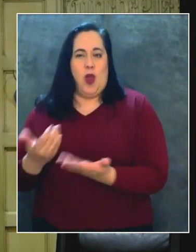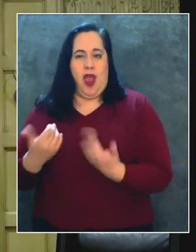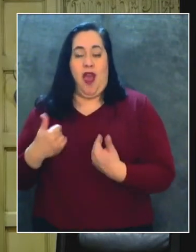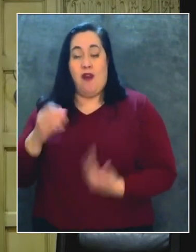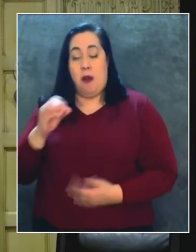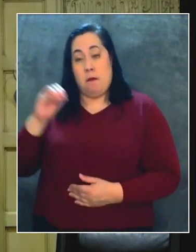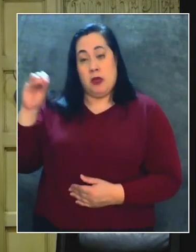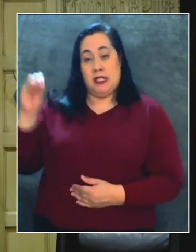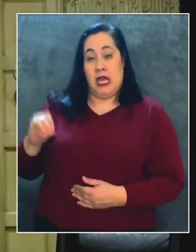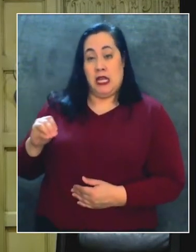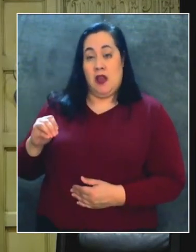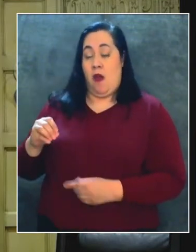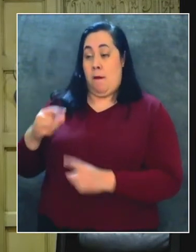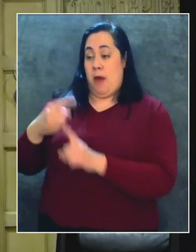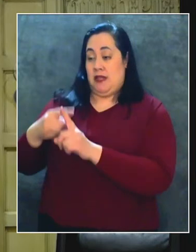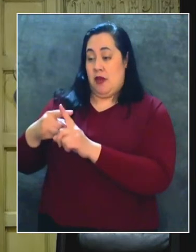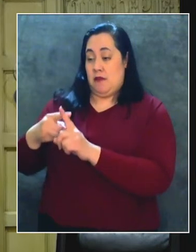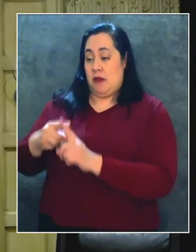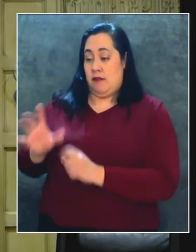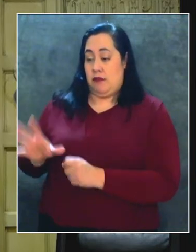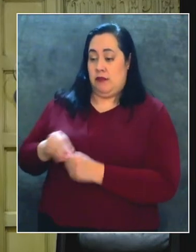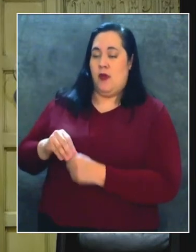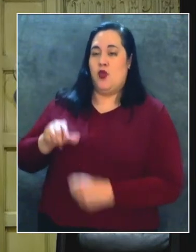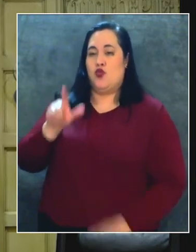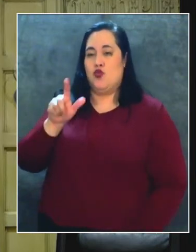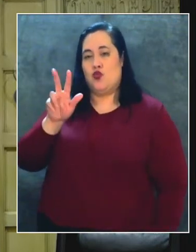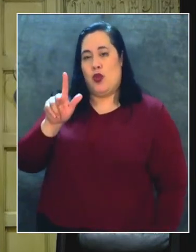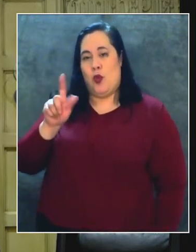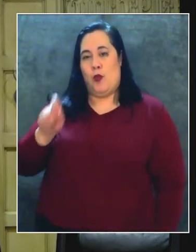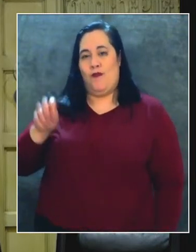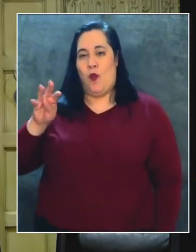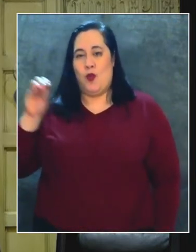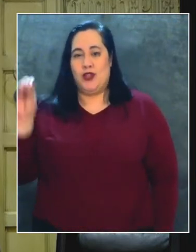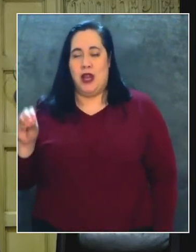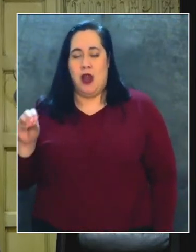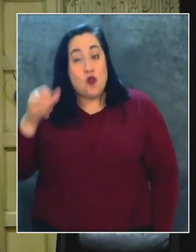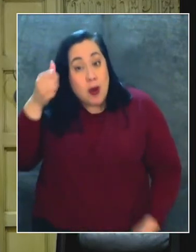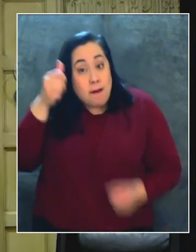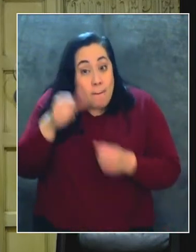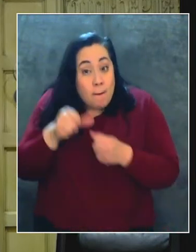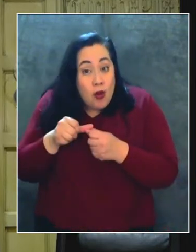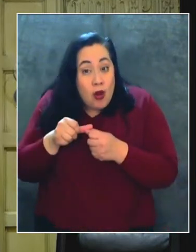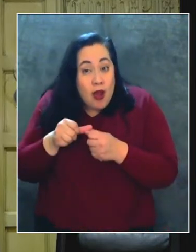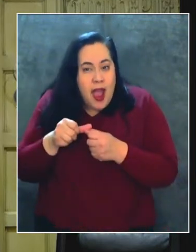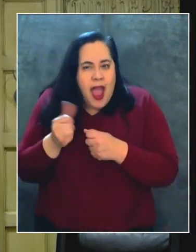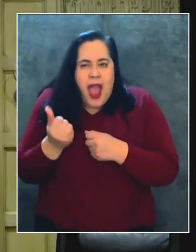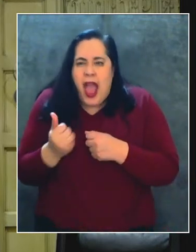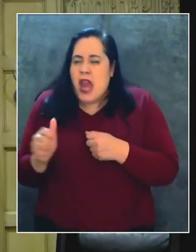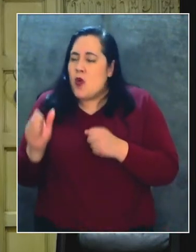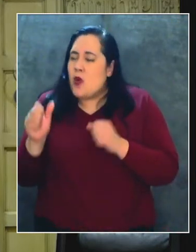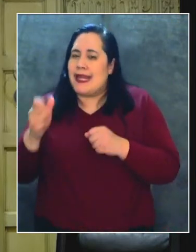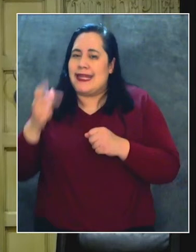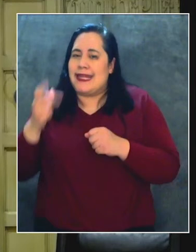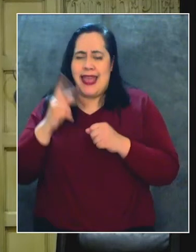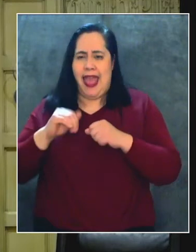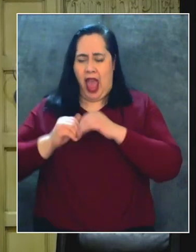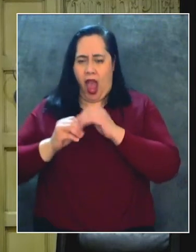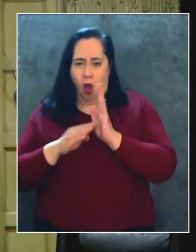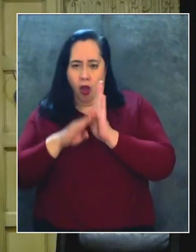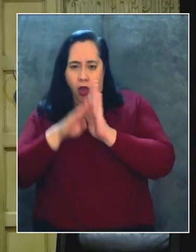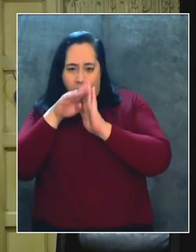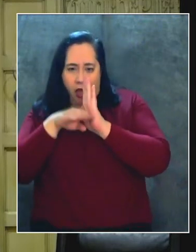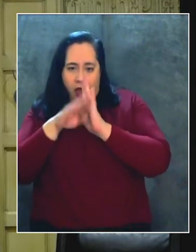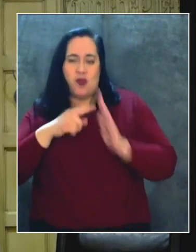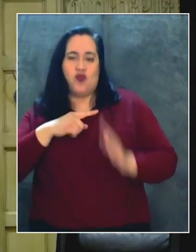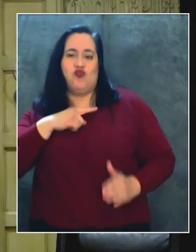de 23.4%. Y recuerde que cualquiera puede ver el nivel de riesgo en su